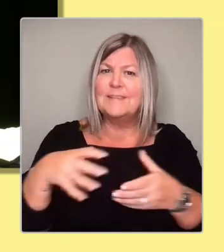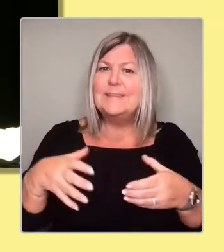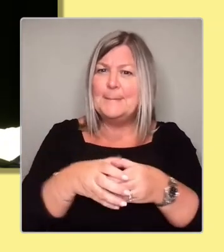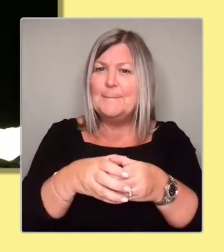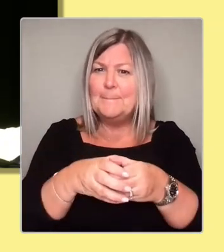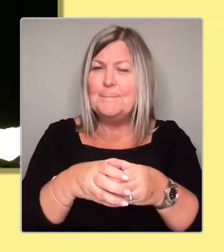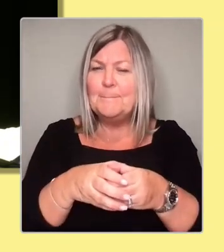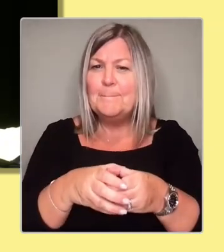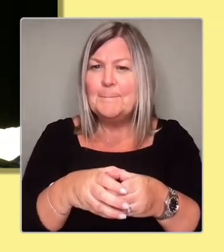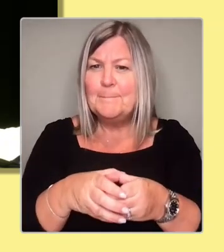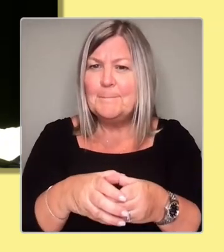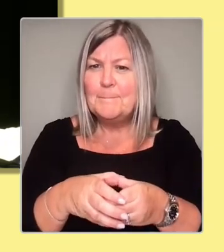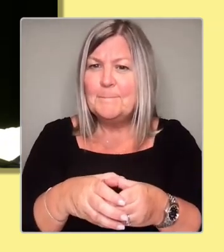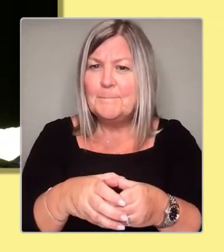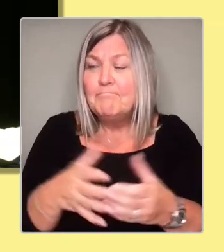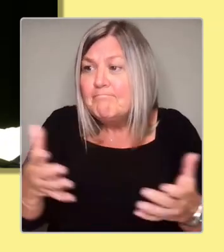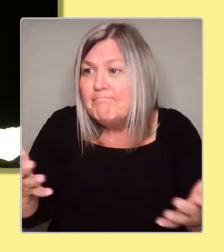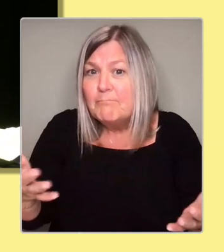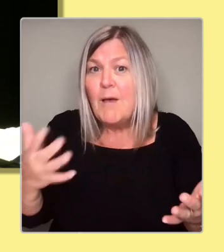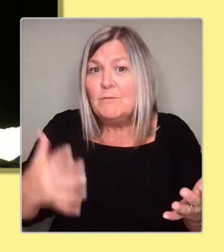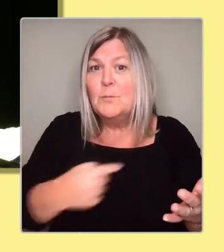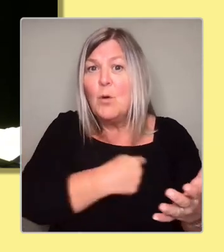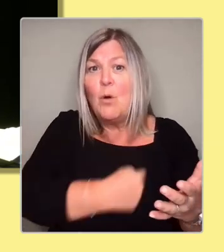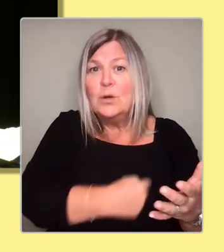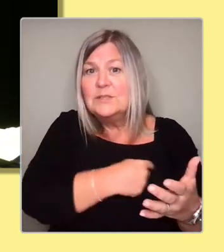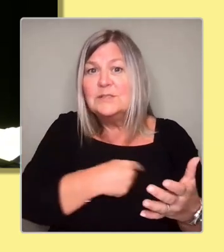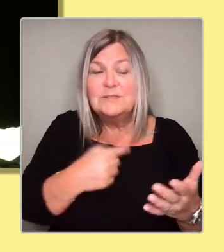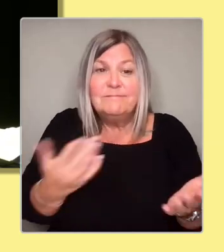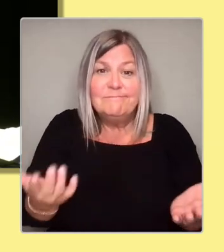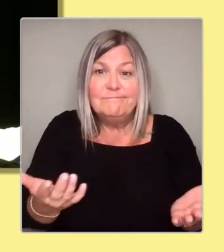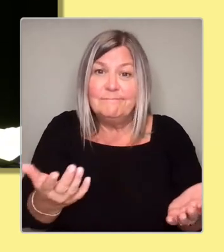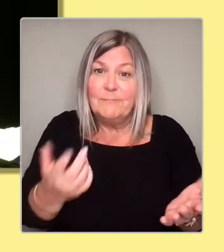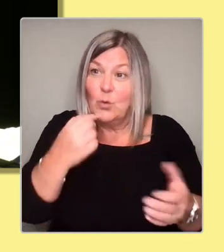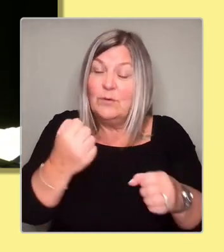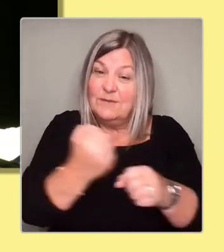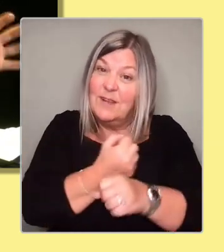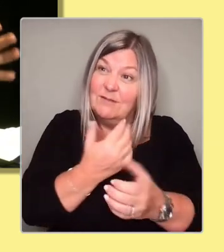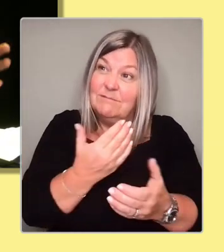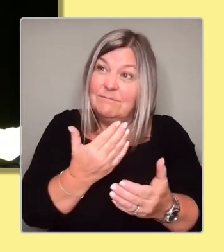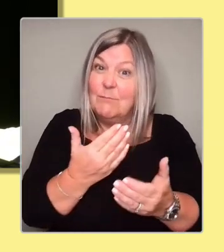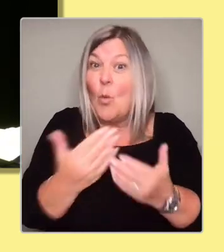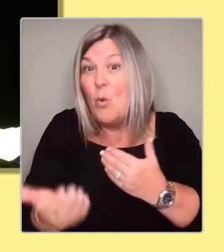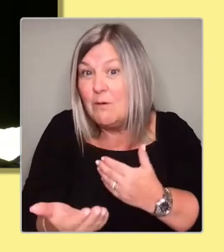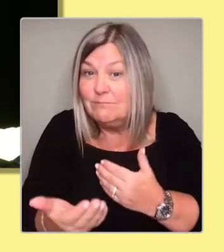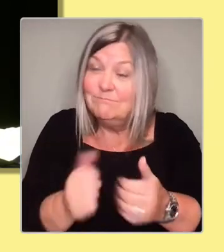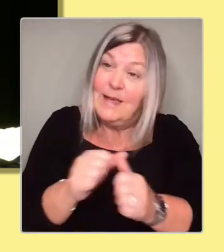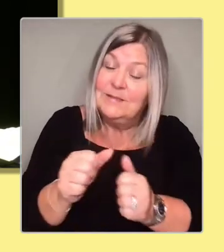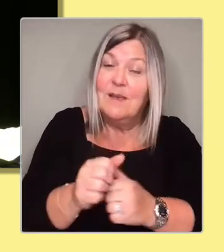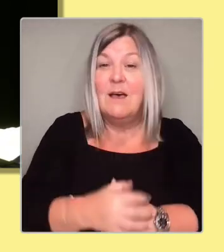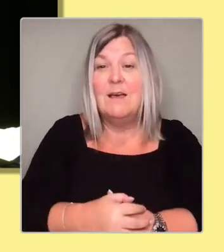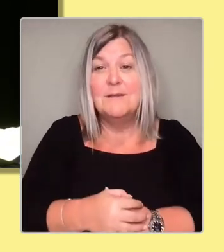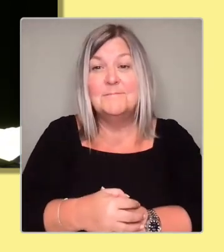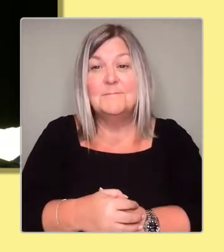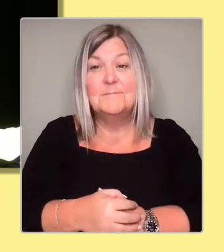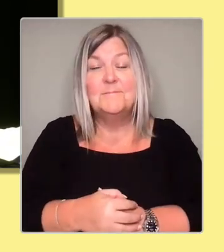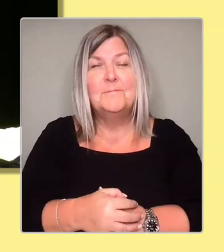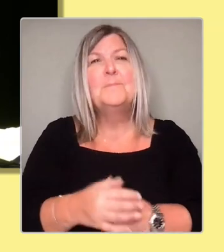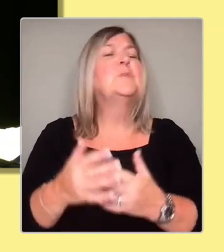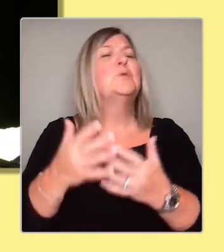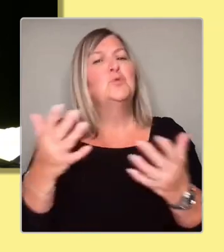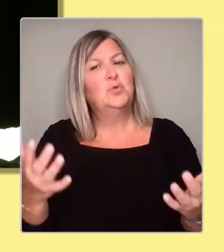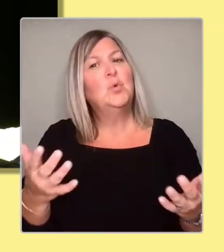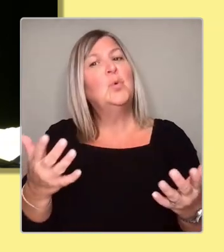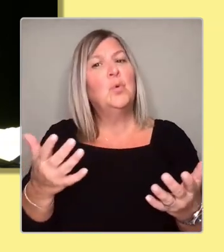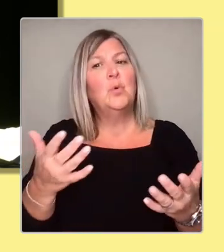that. We've got to be honest. We've got to accept that we could have done, should have done better in that regard. So we've got to make them feel absolutely part of